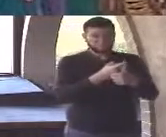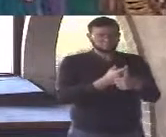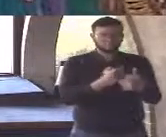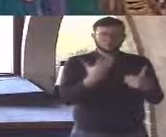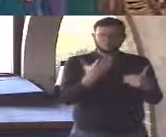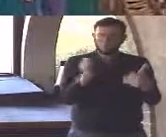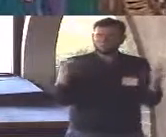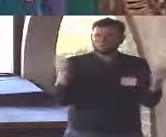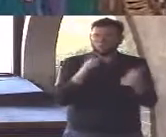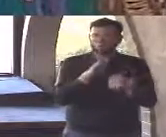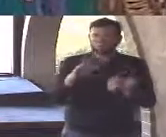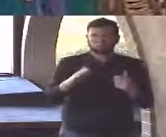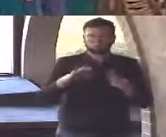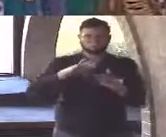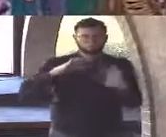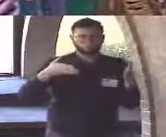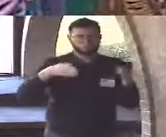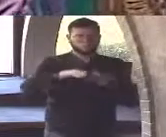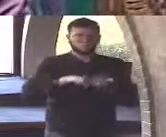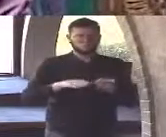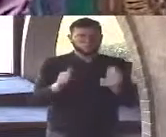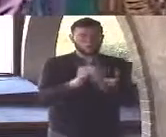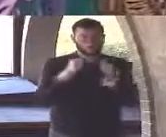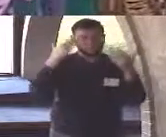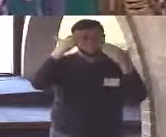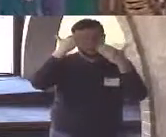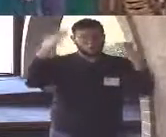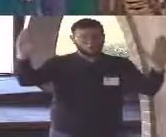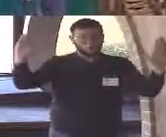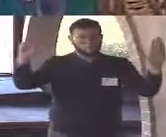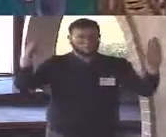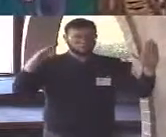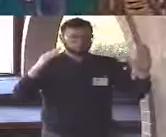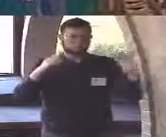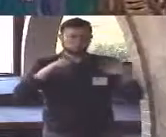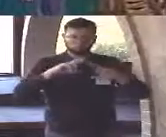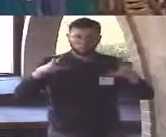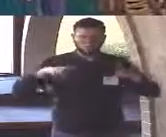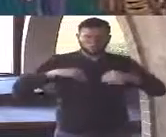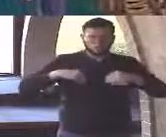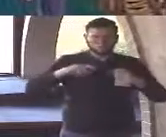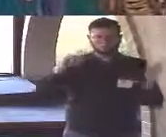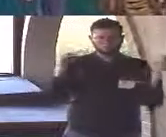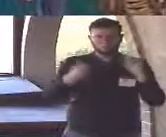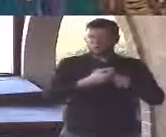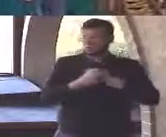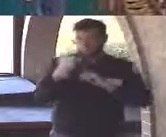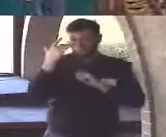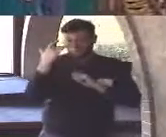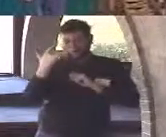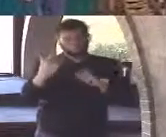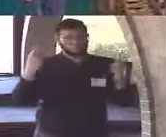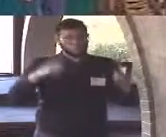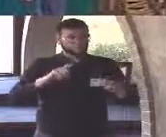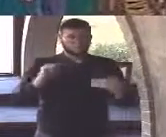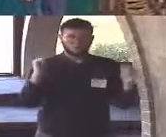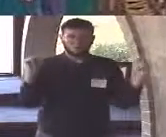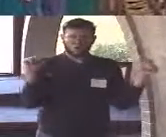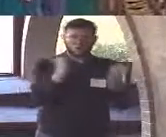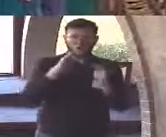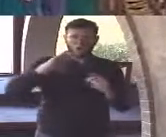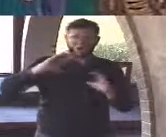humbly and with a mind open to change why because if our entire universe is a text